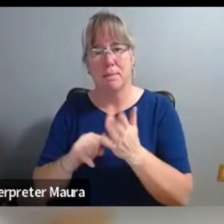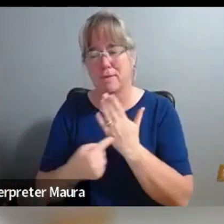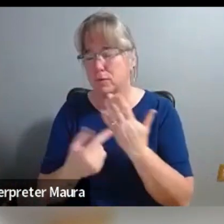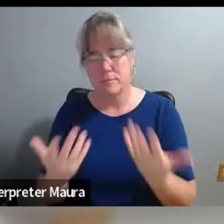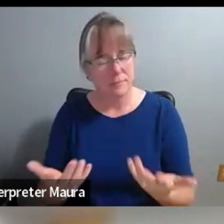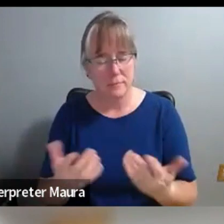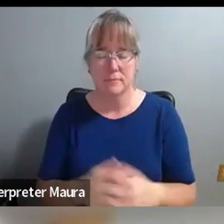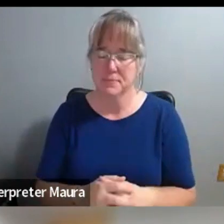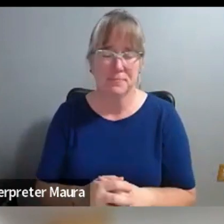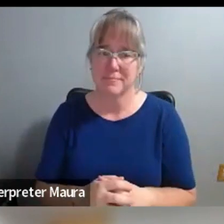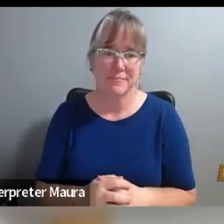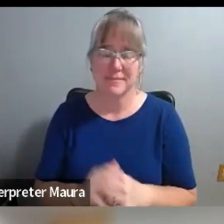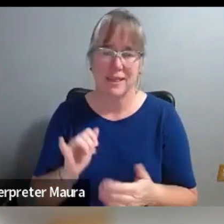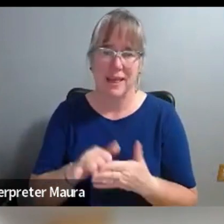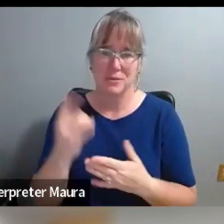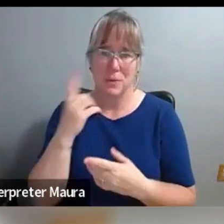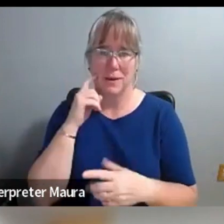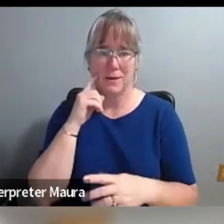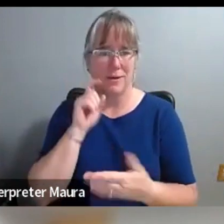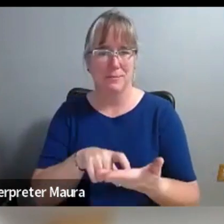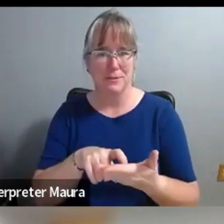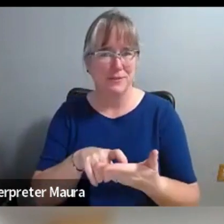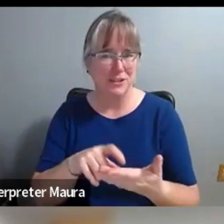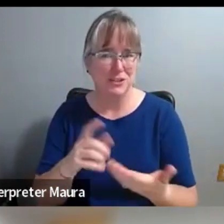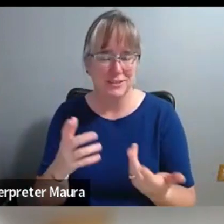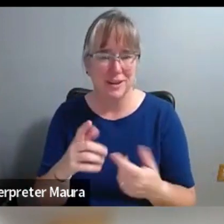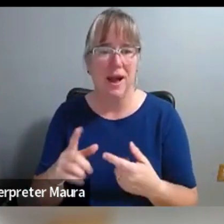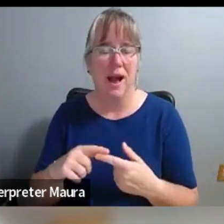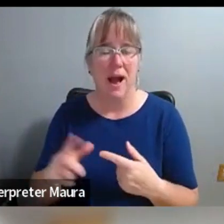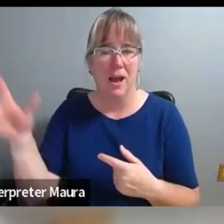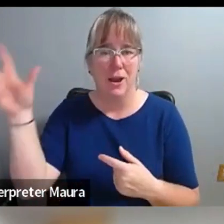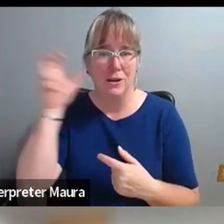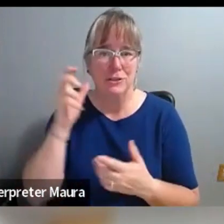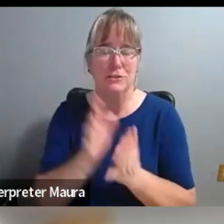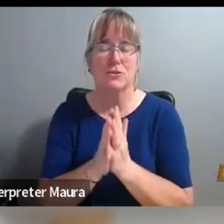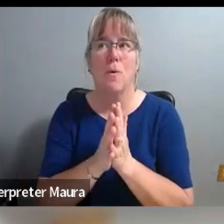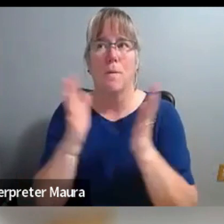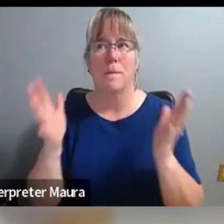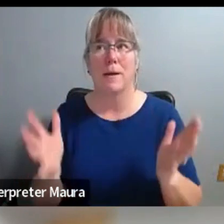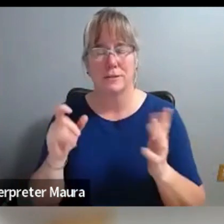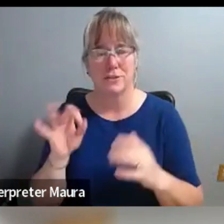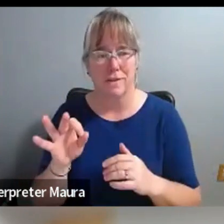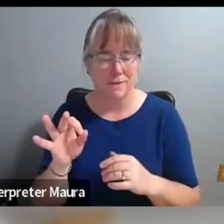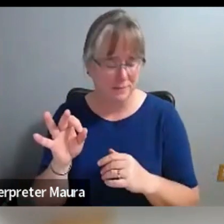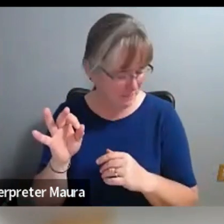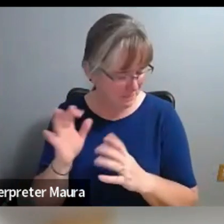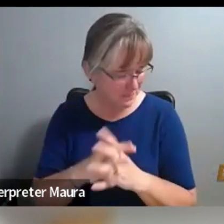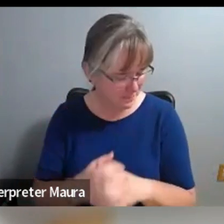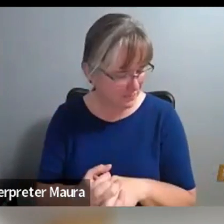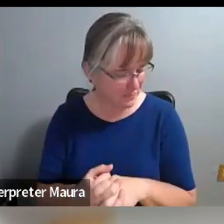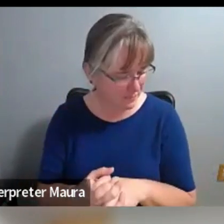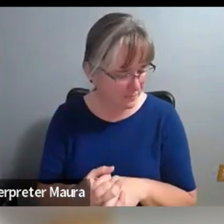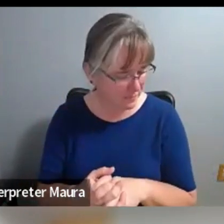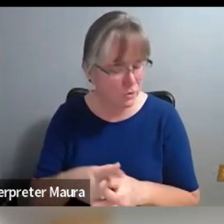just like, that's just an observation I made and listening to that. Like I heard so much of like doing the